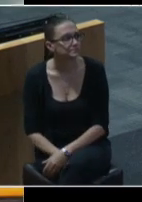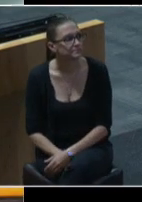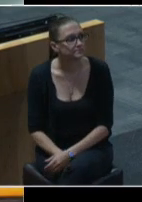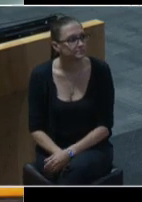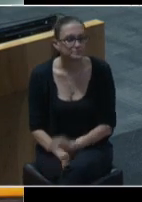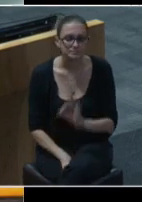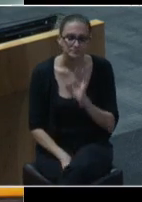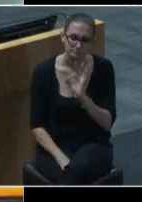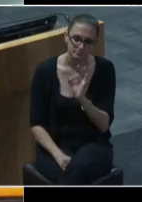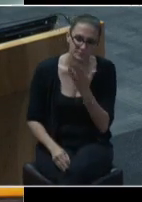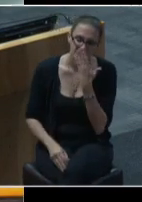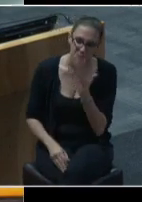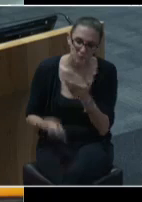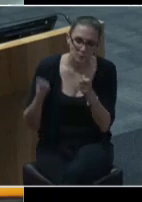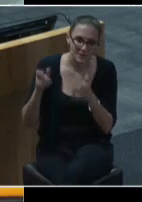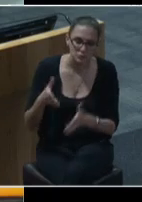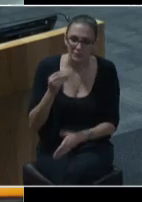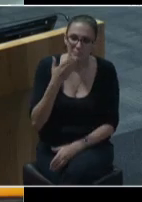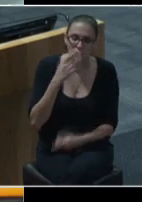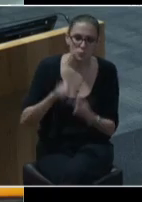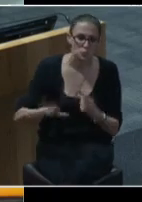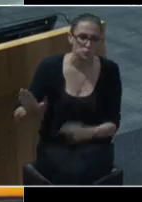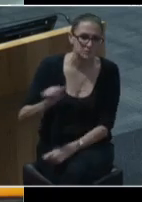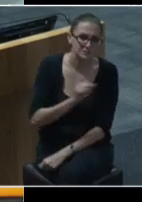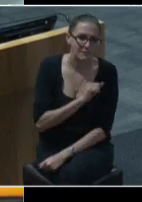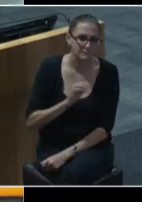Manager, thank you. Thank you to your staff.